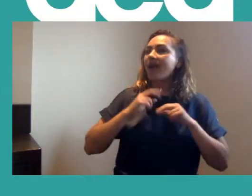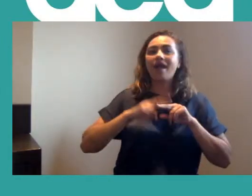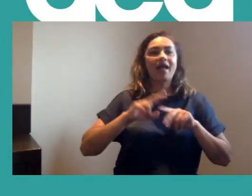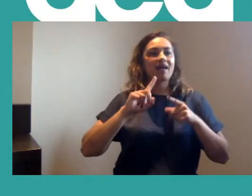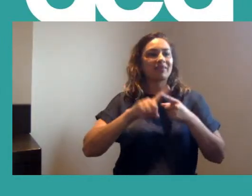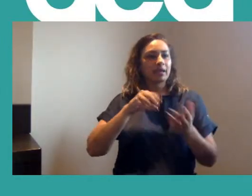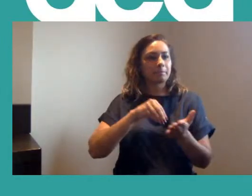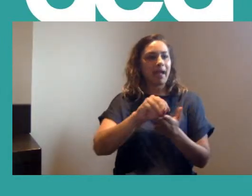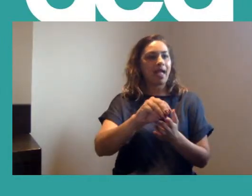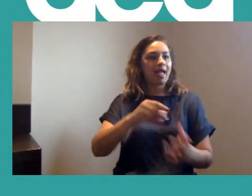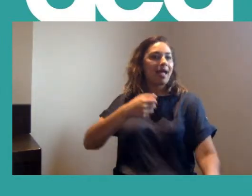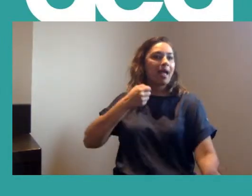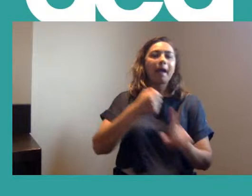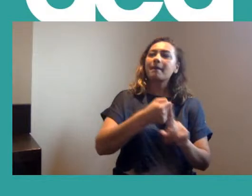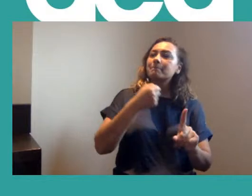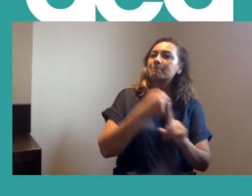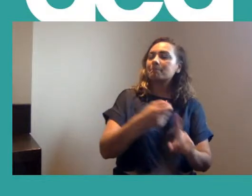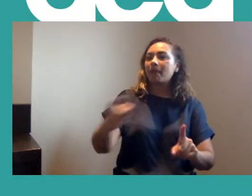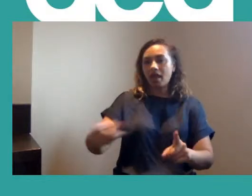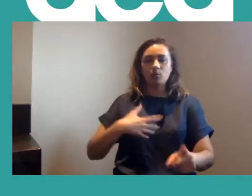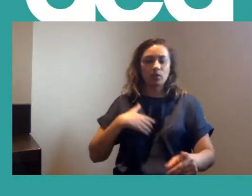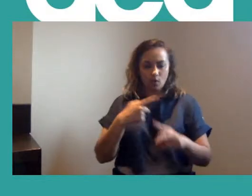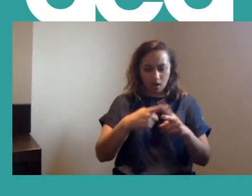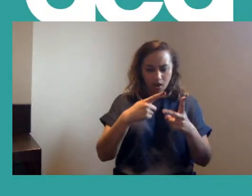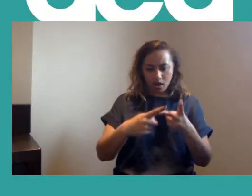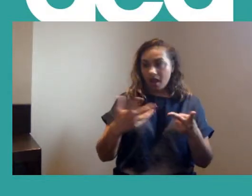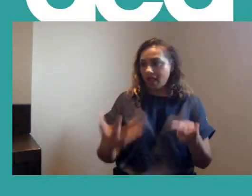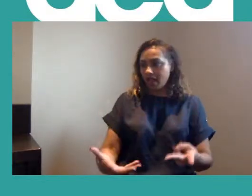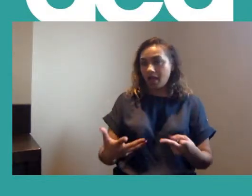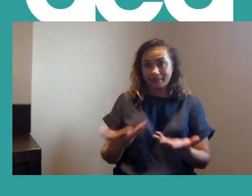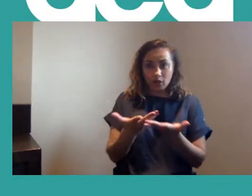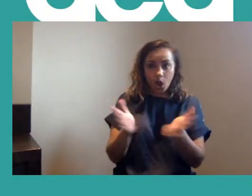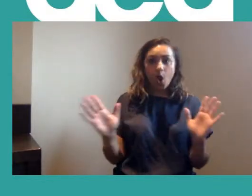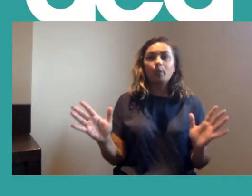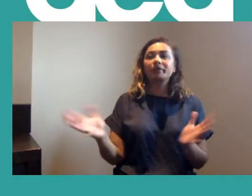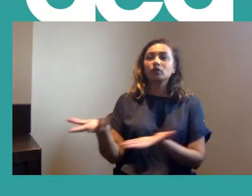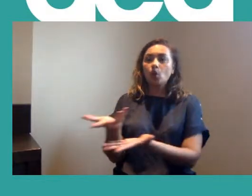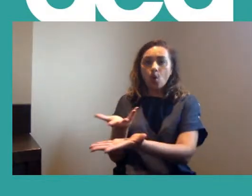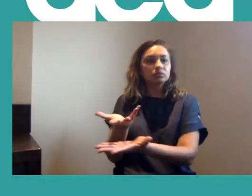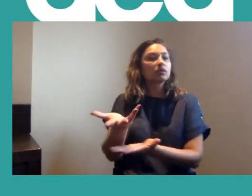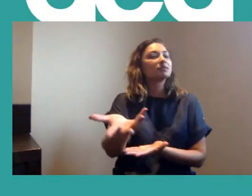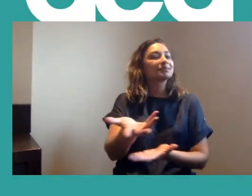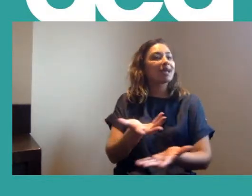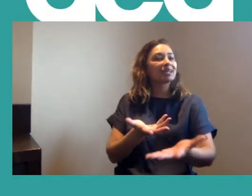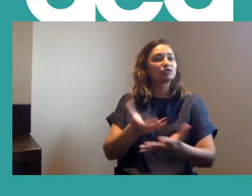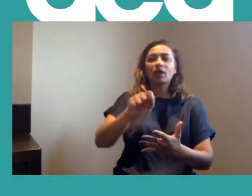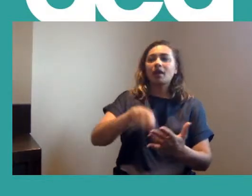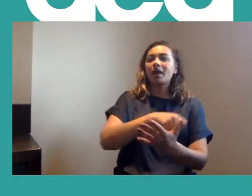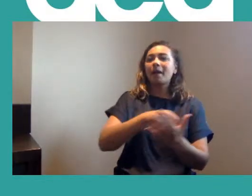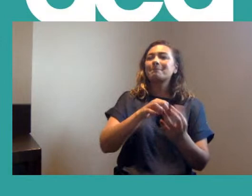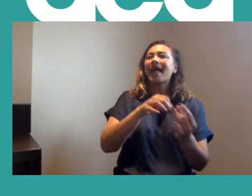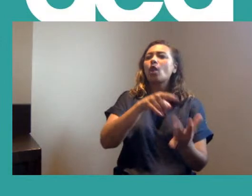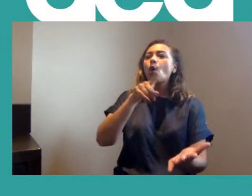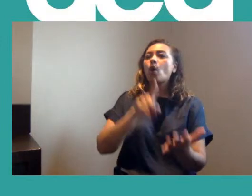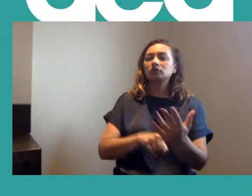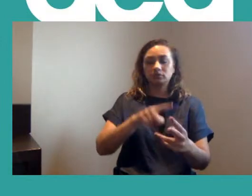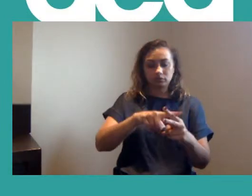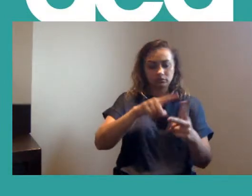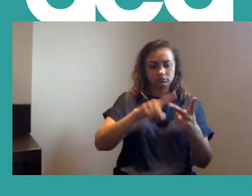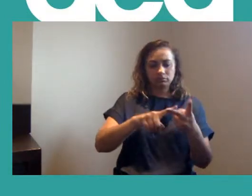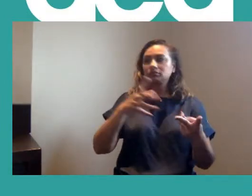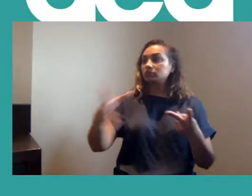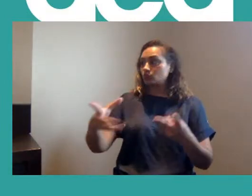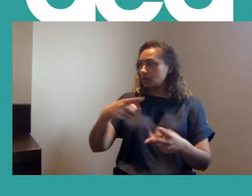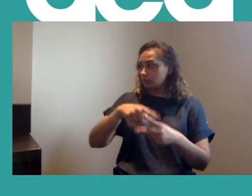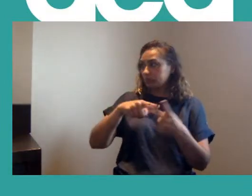campaign, we're working on at the minute, we've just opened our consultative ballot. So that's the context that we're working